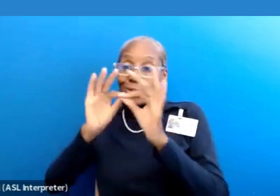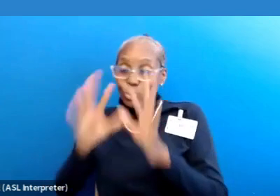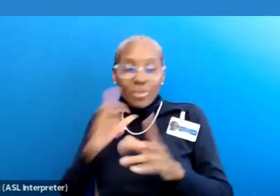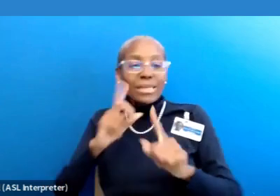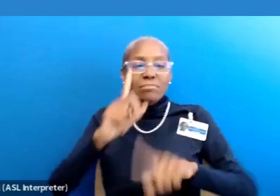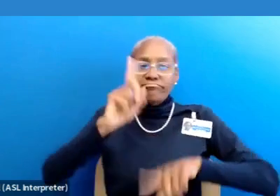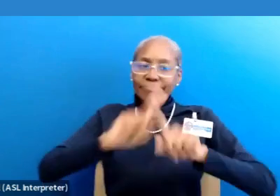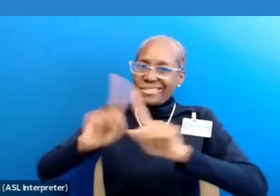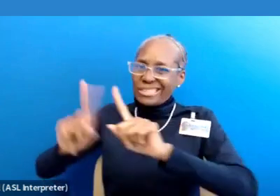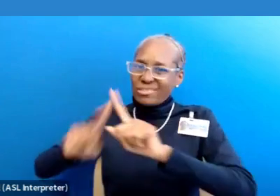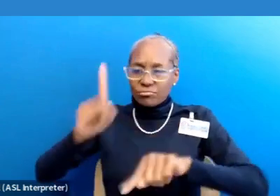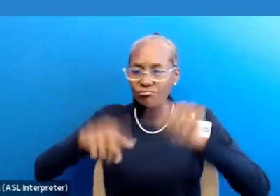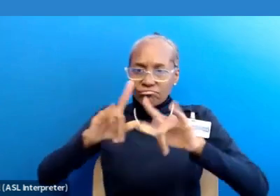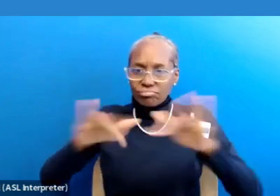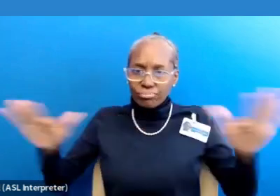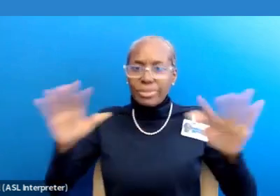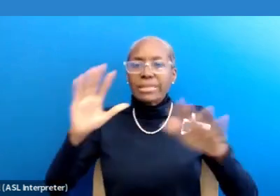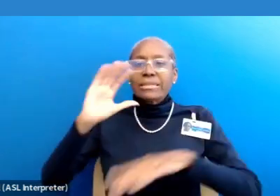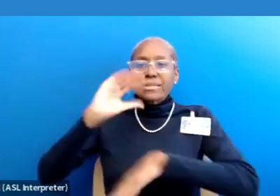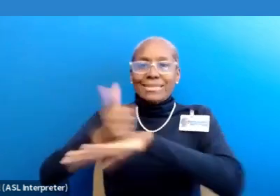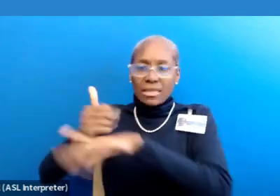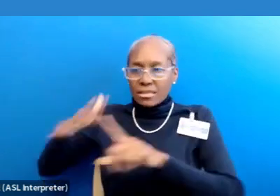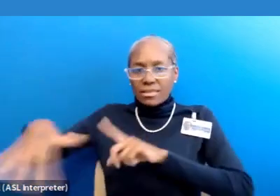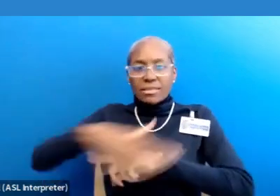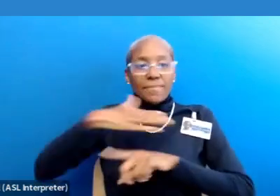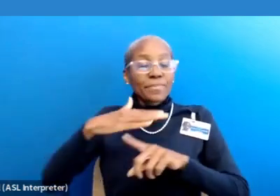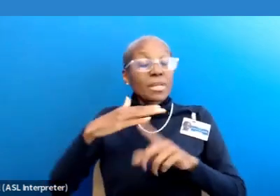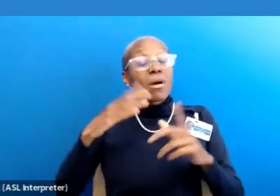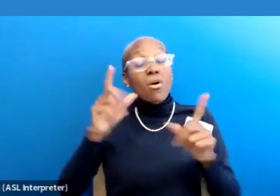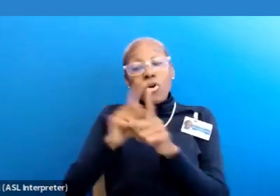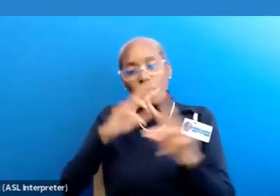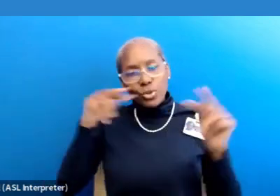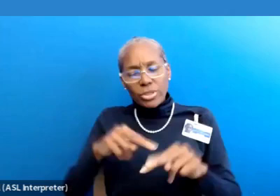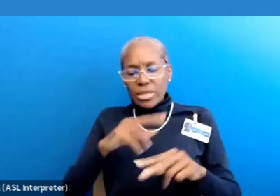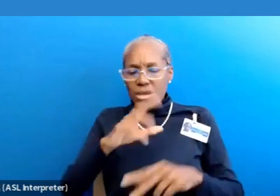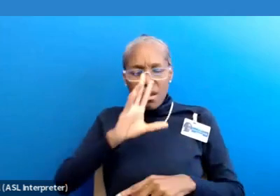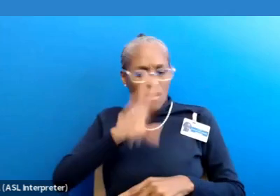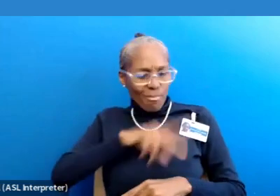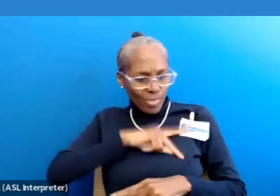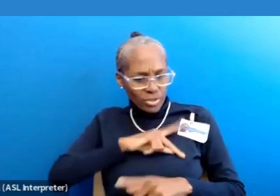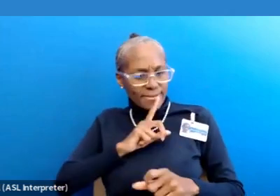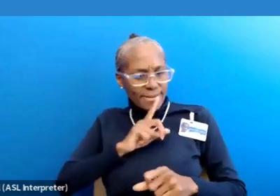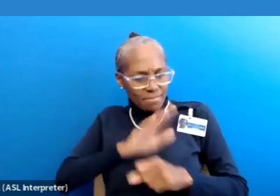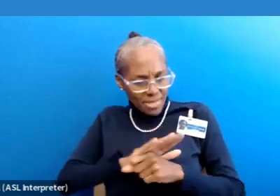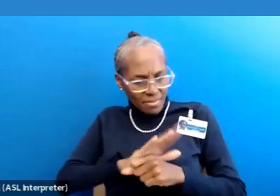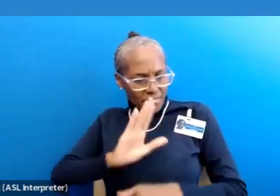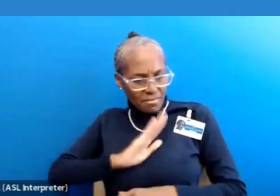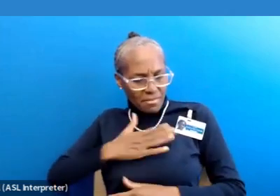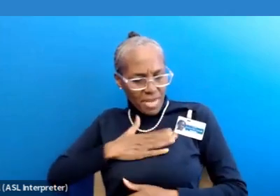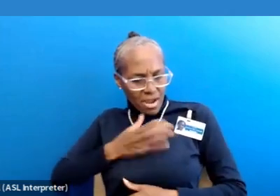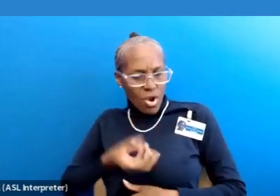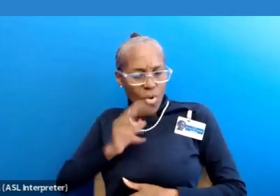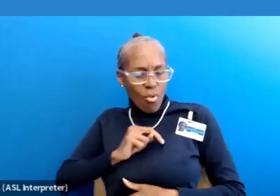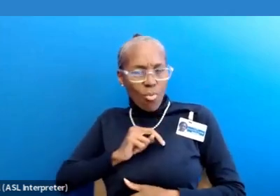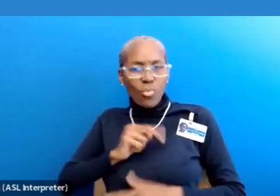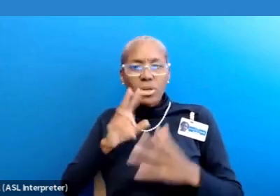settings. Finally, we'll take a look at how a personal commitment to relentless improvement, not only benefits interpreters,